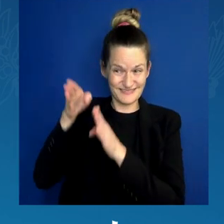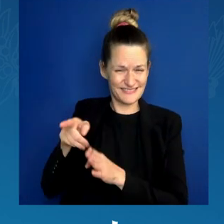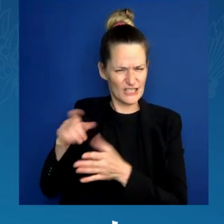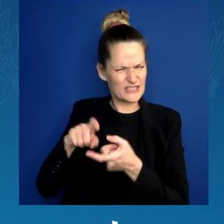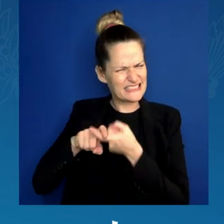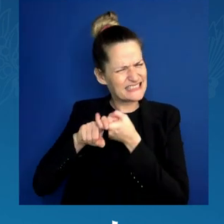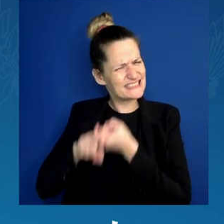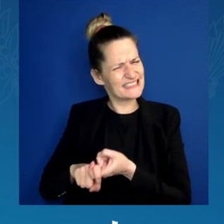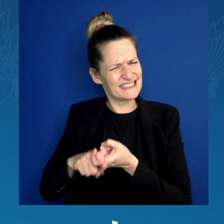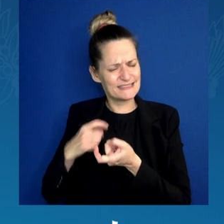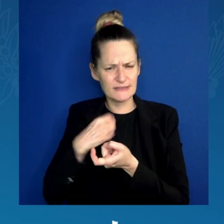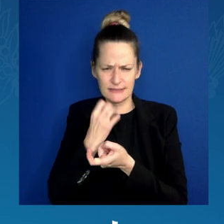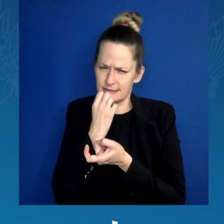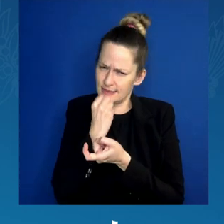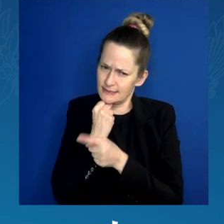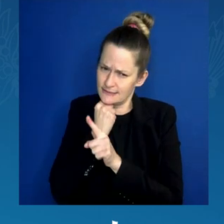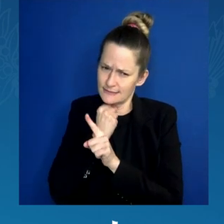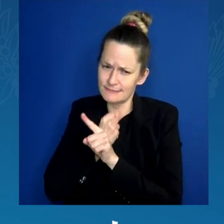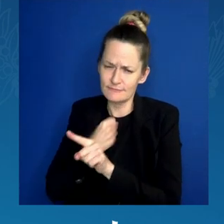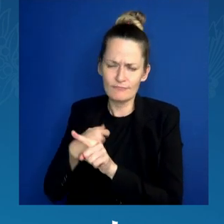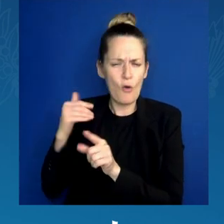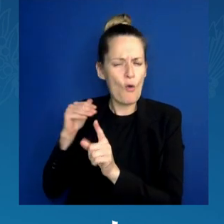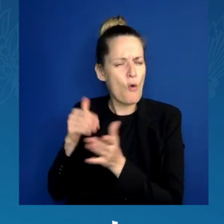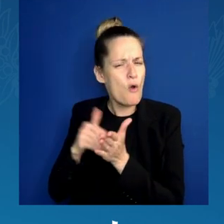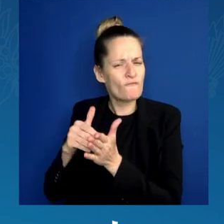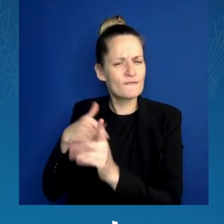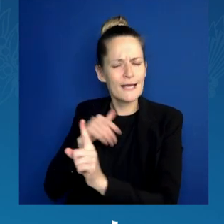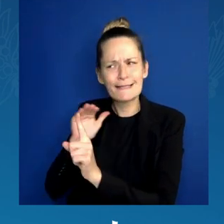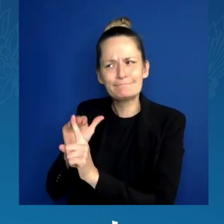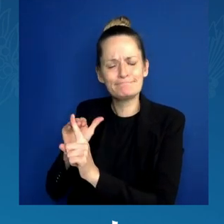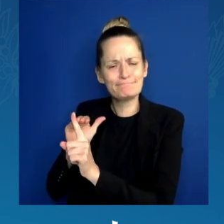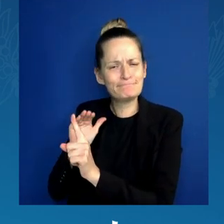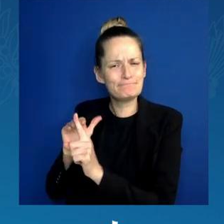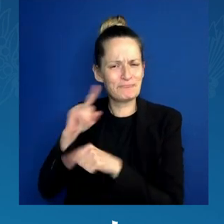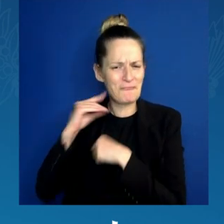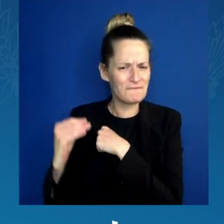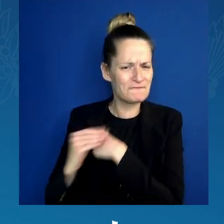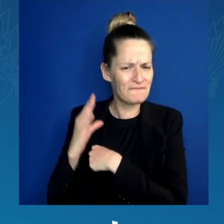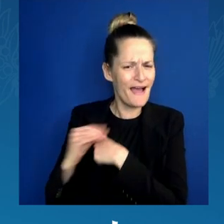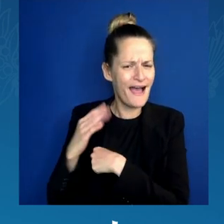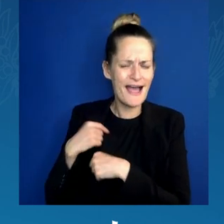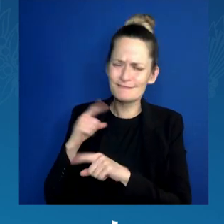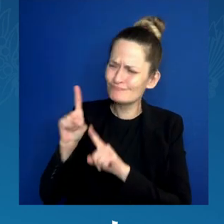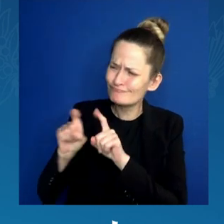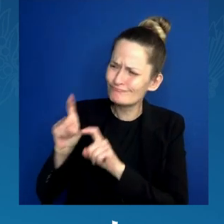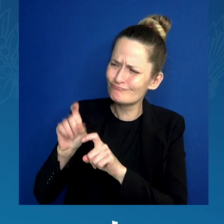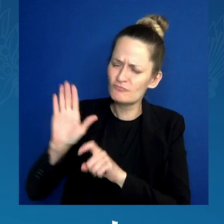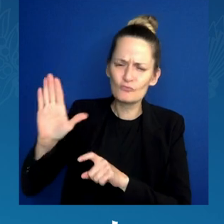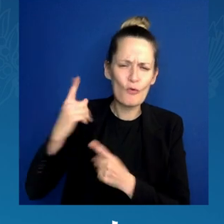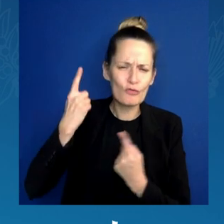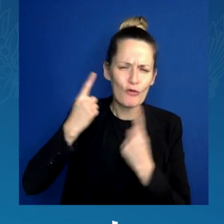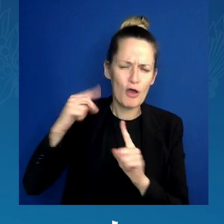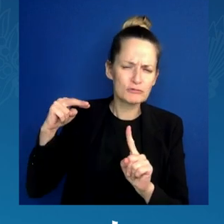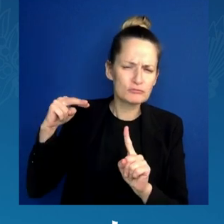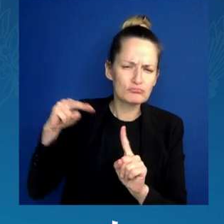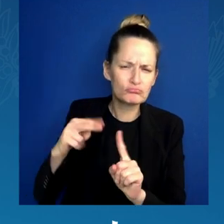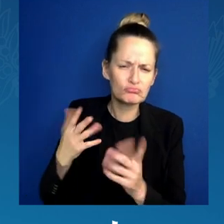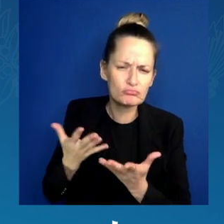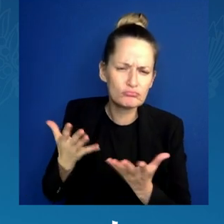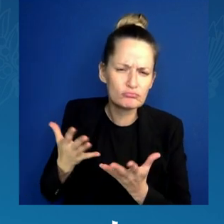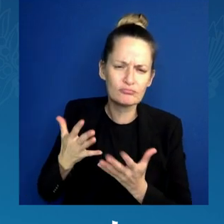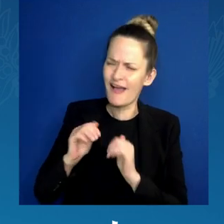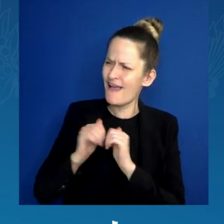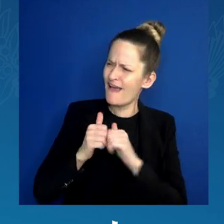for advice and for thoughts about how we can do better and be better in